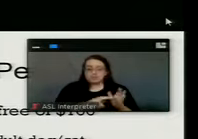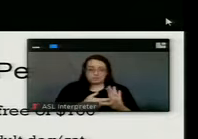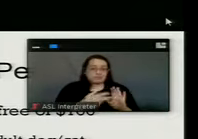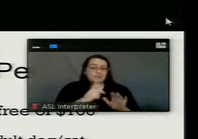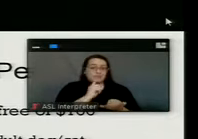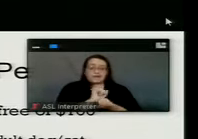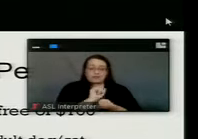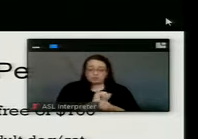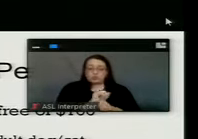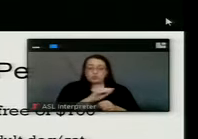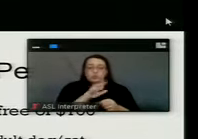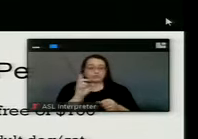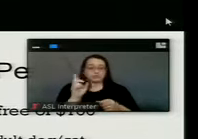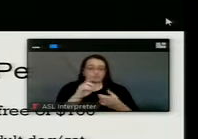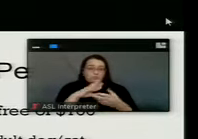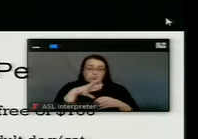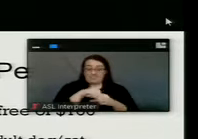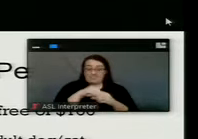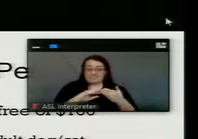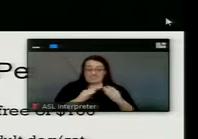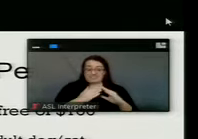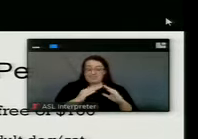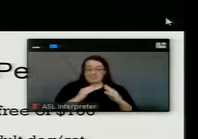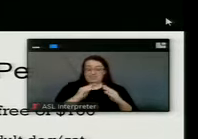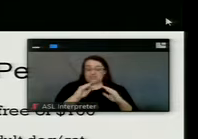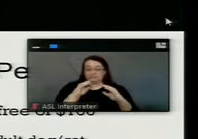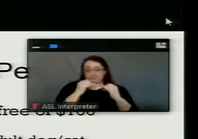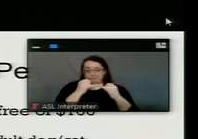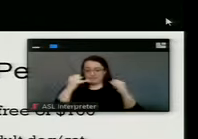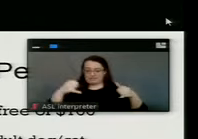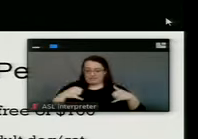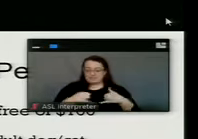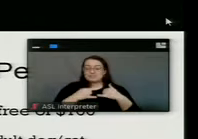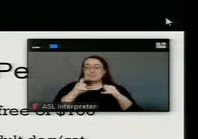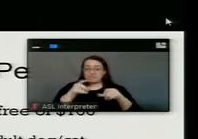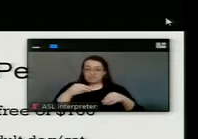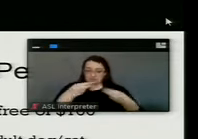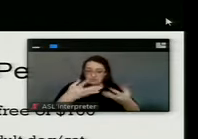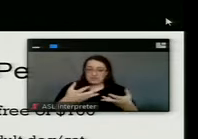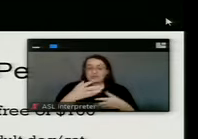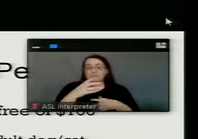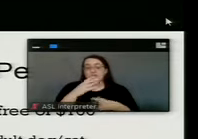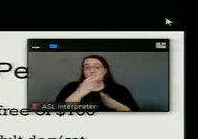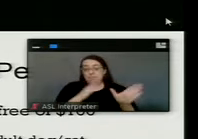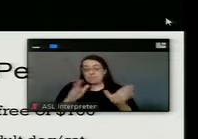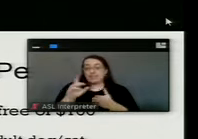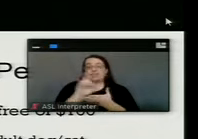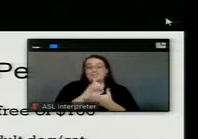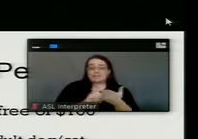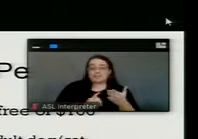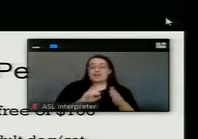location within our city limits. Um, they have to submit plans and designs that address indoor outdoor